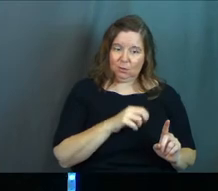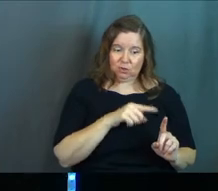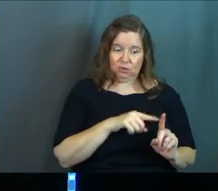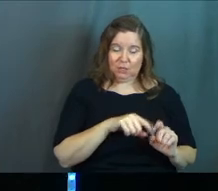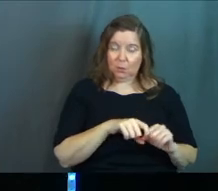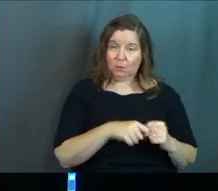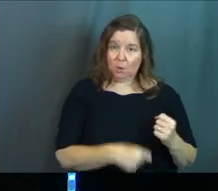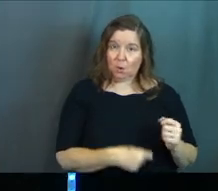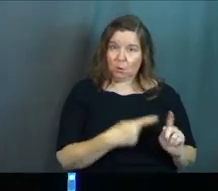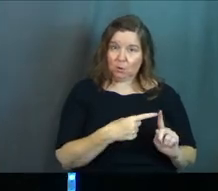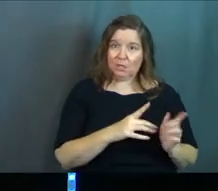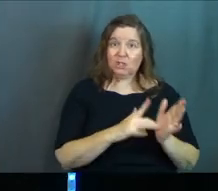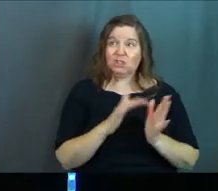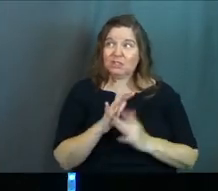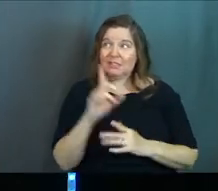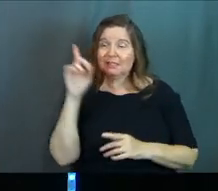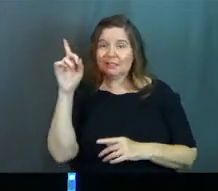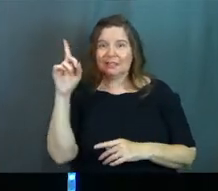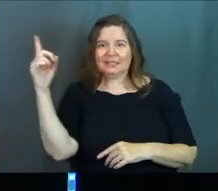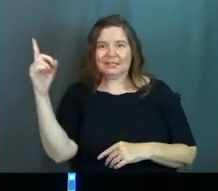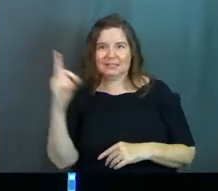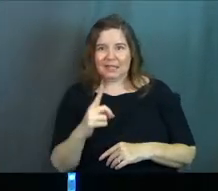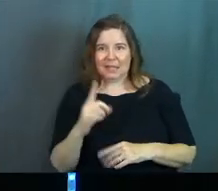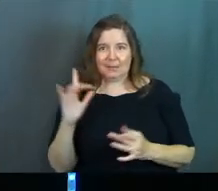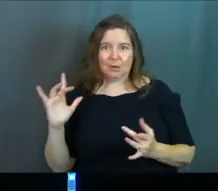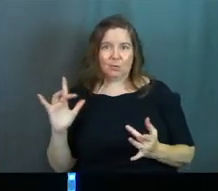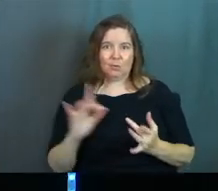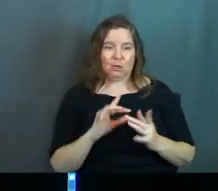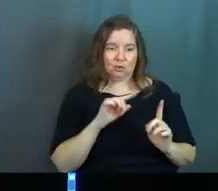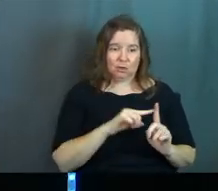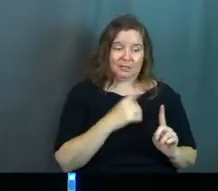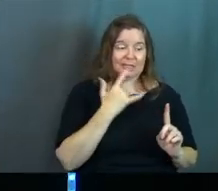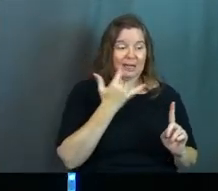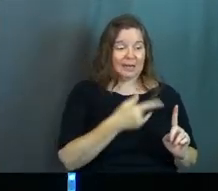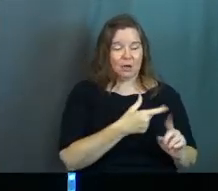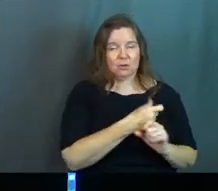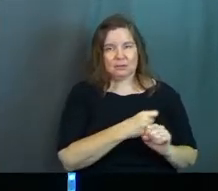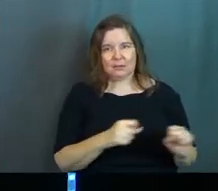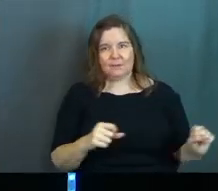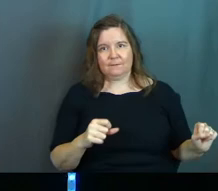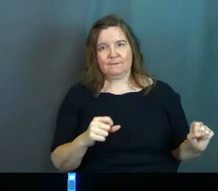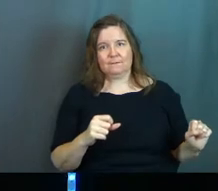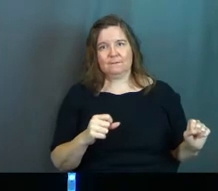She was broken. Jesus came in, reached out to her, said, now you're saved.